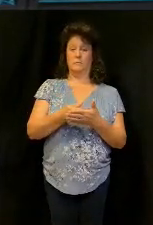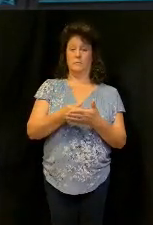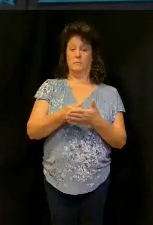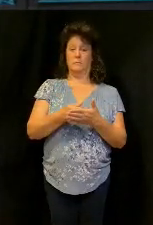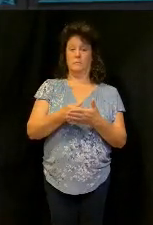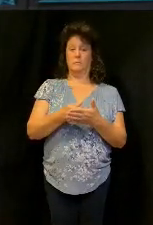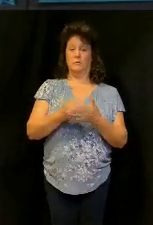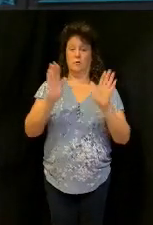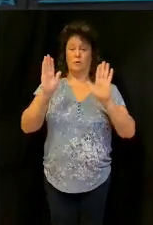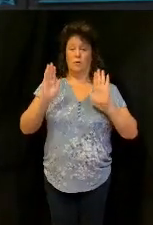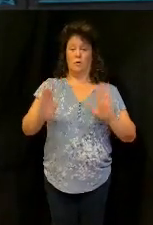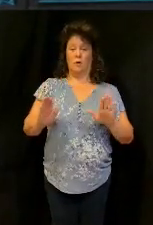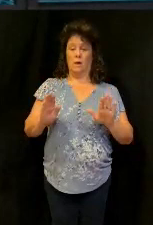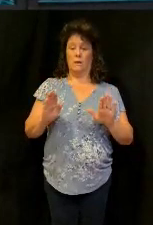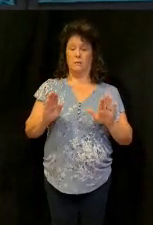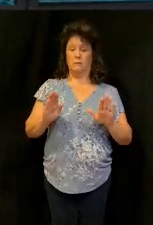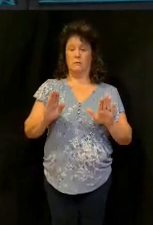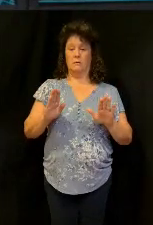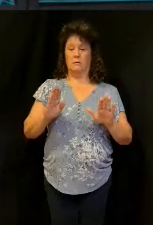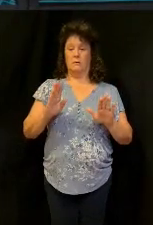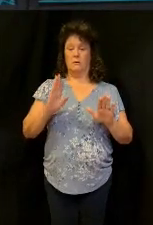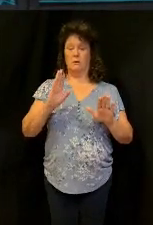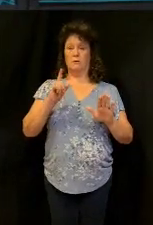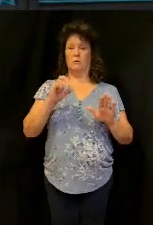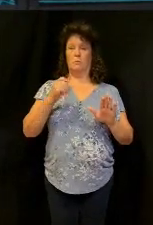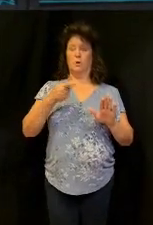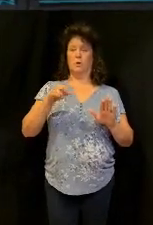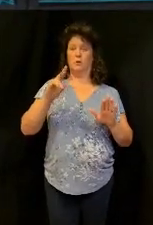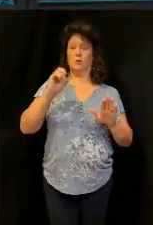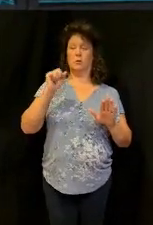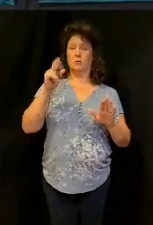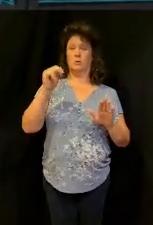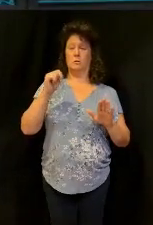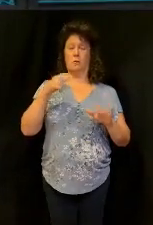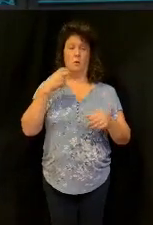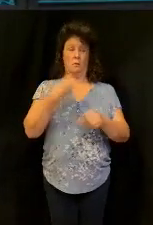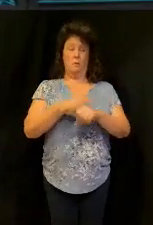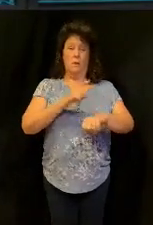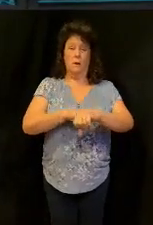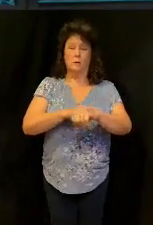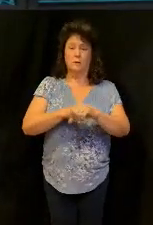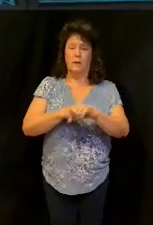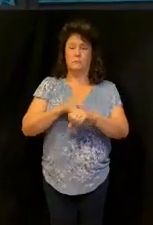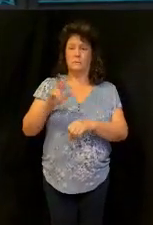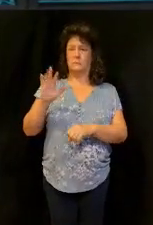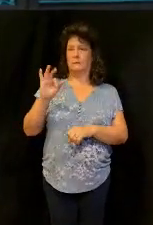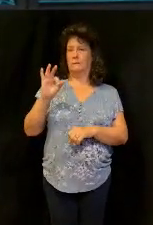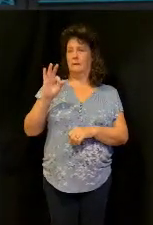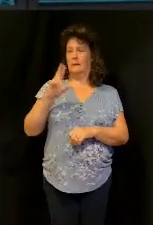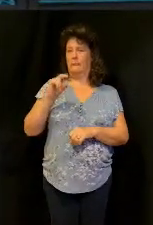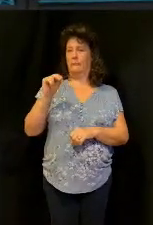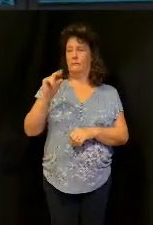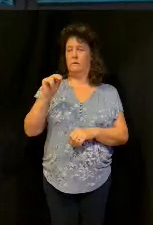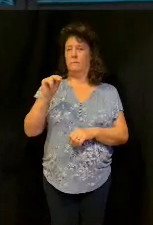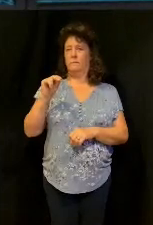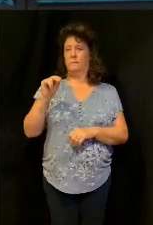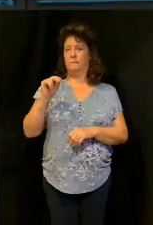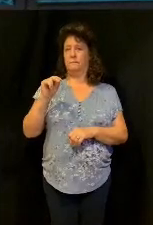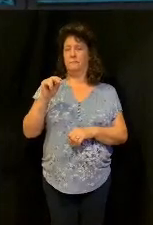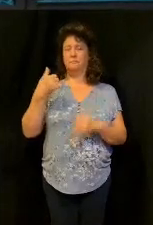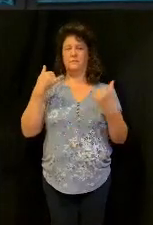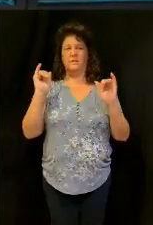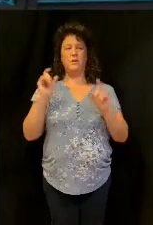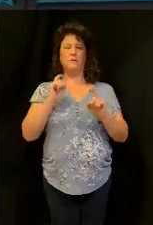they gave a higher share of 3.3 percent, so during the toughest time, probably we would ever say in this world, right, they were giving more than the church